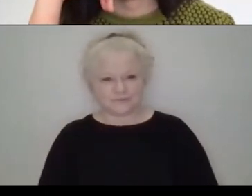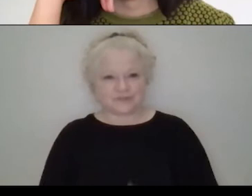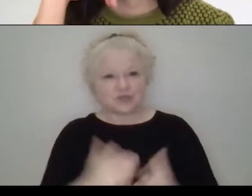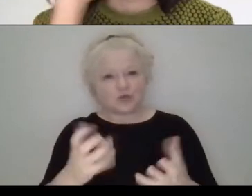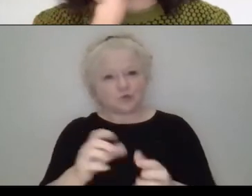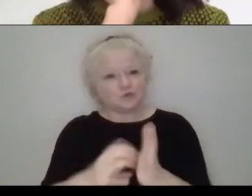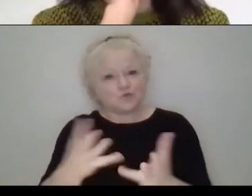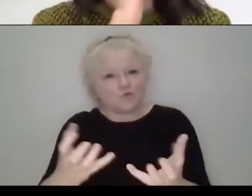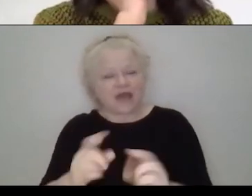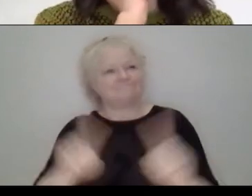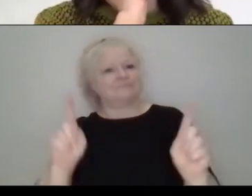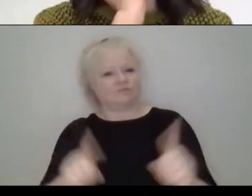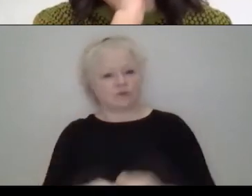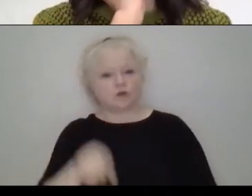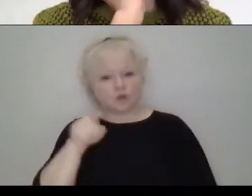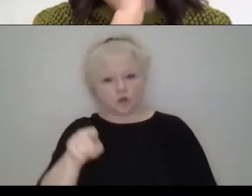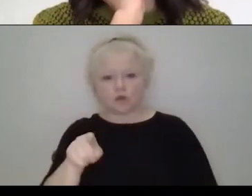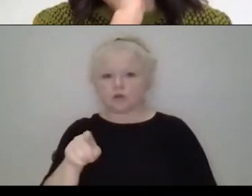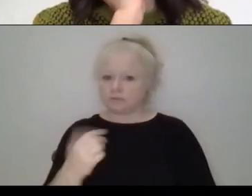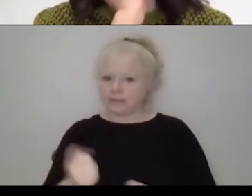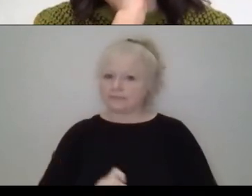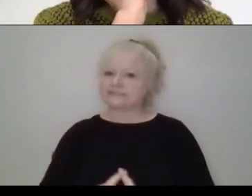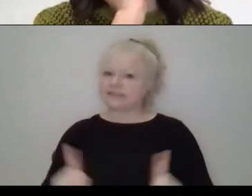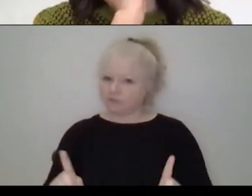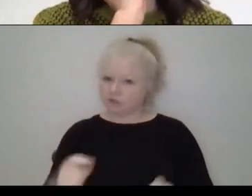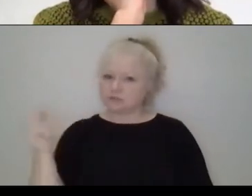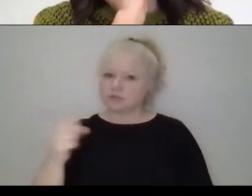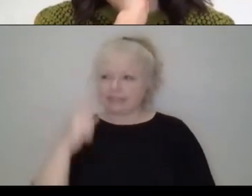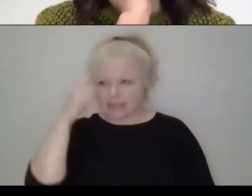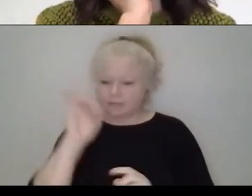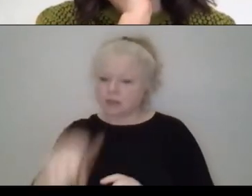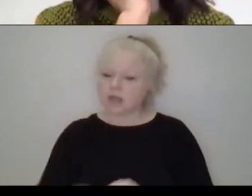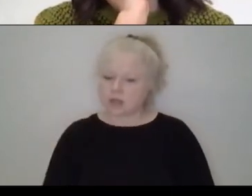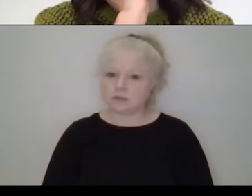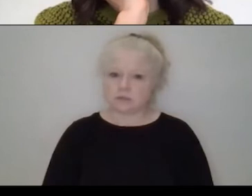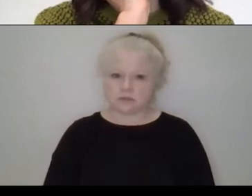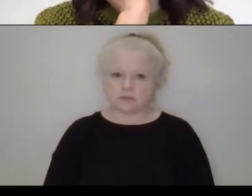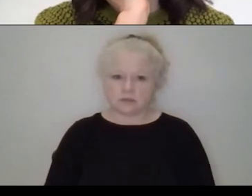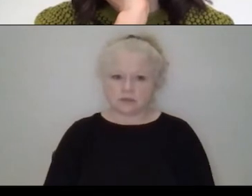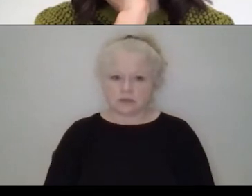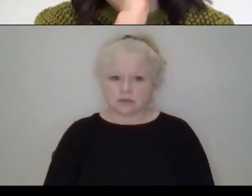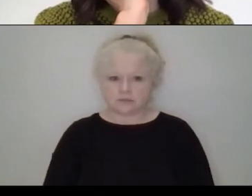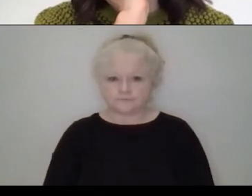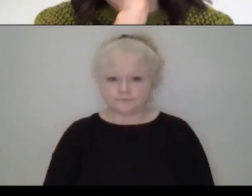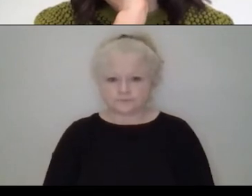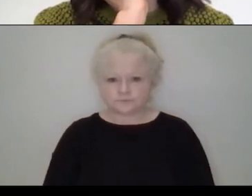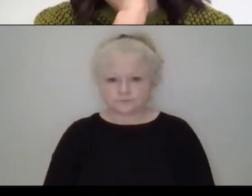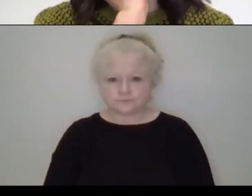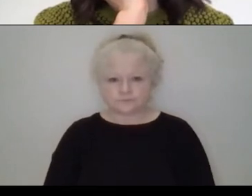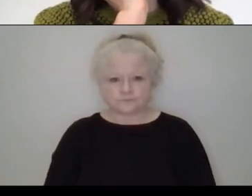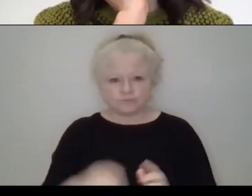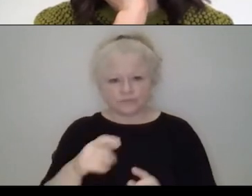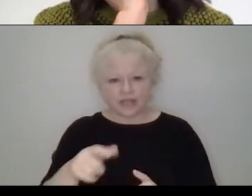want to do. she's one person who's making a difference. So like, think, think about that. Uh, I, you have just a couple, there's a couple of special